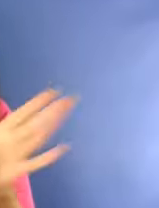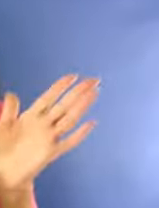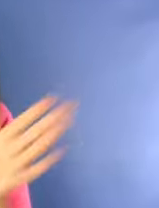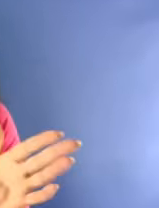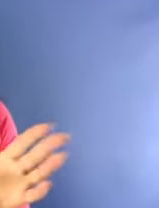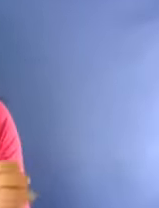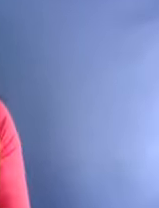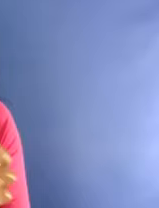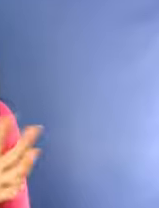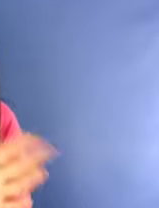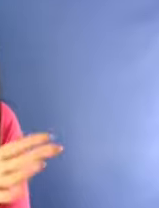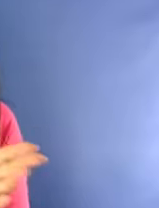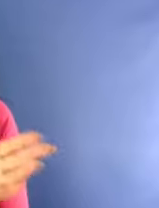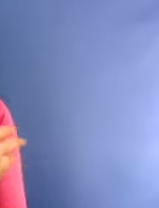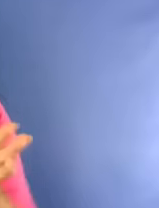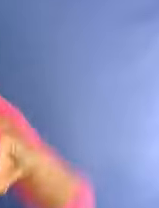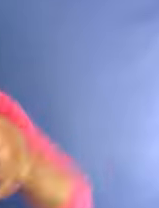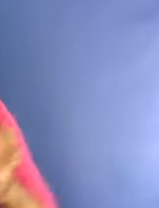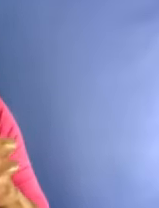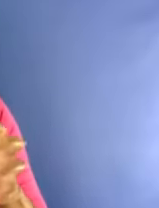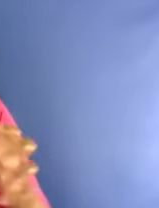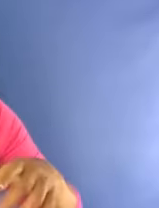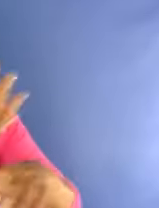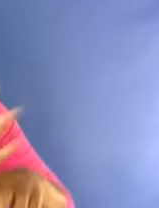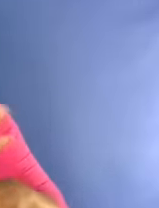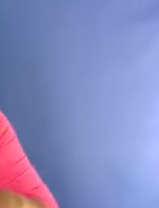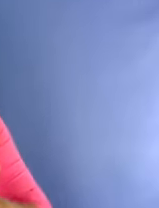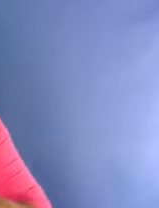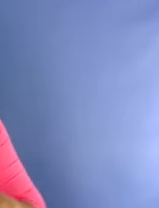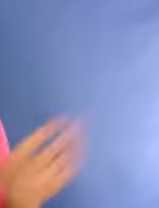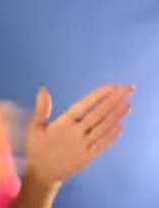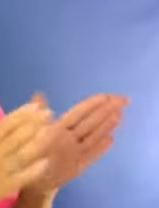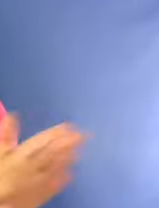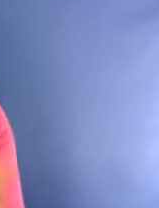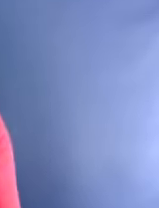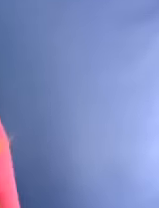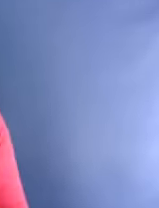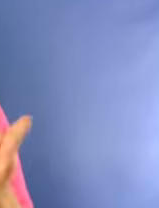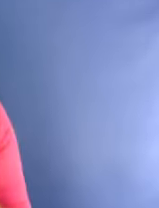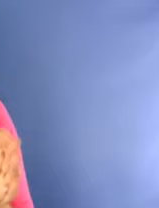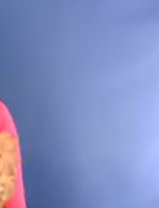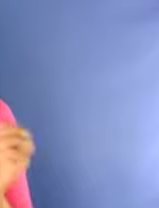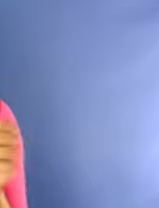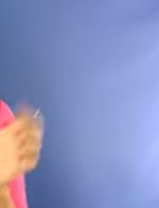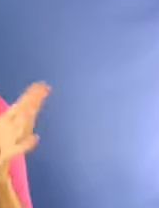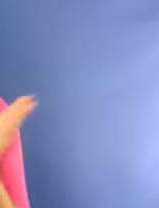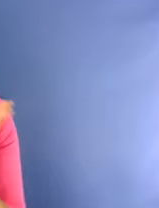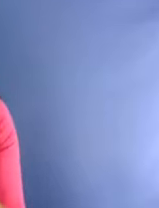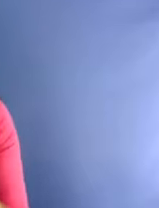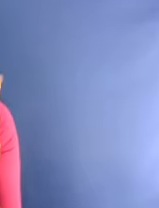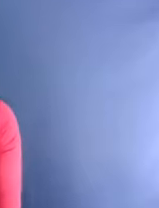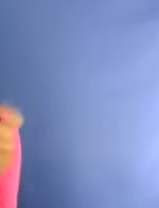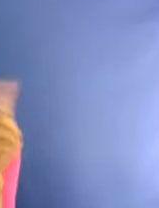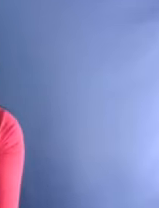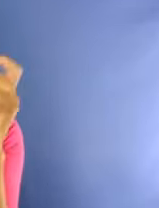very close to each other. The corn provides structure for the beans to climb, the beans give nitrogen to the